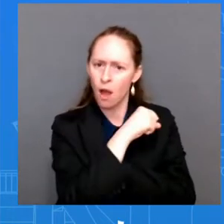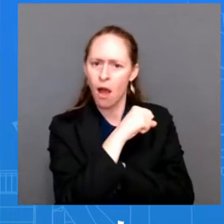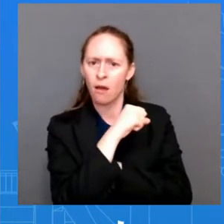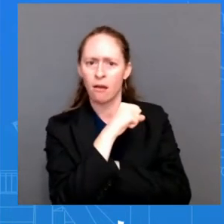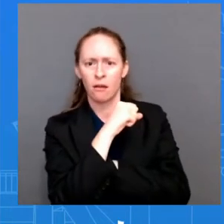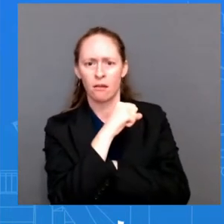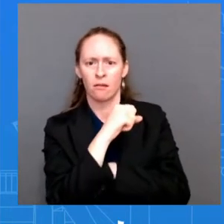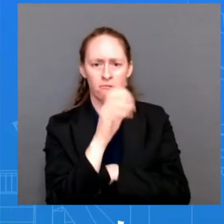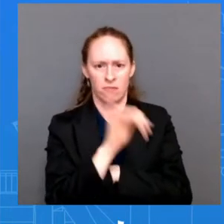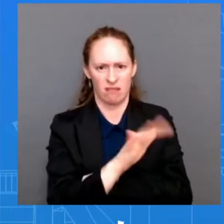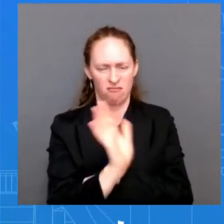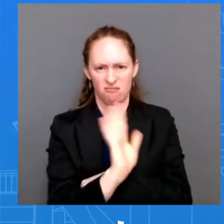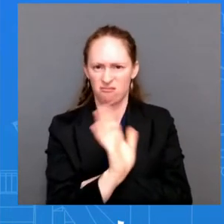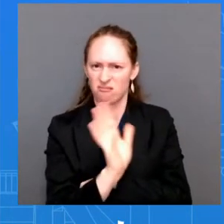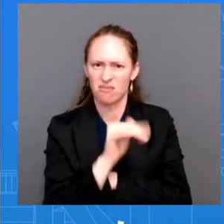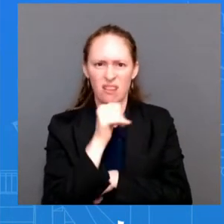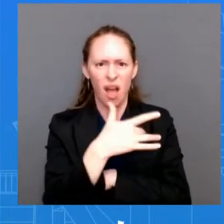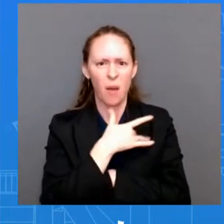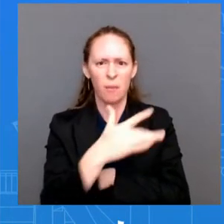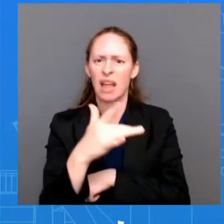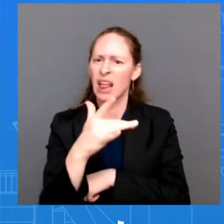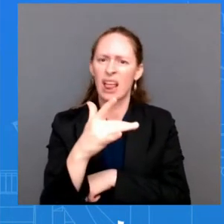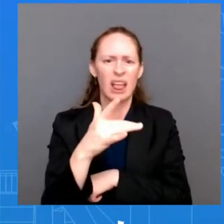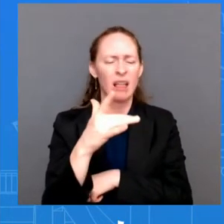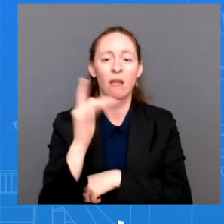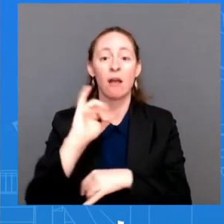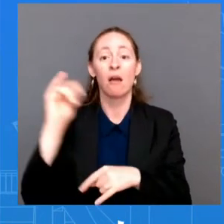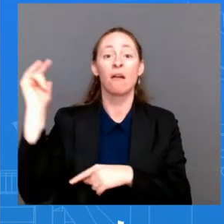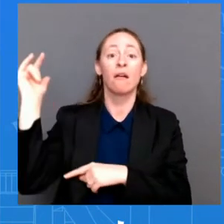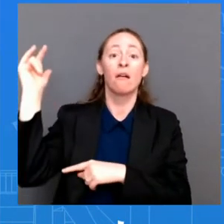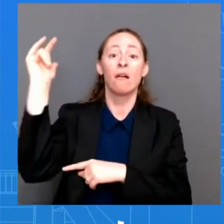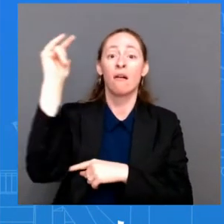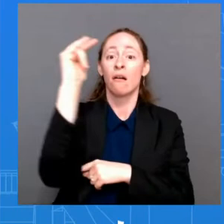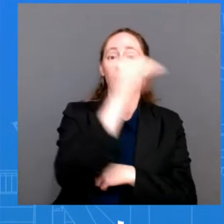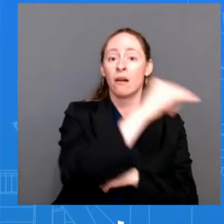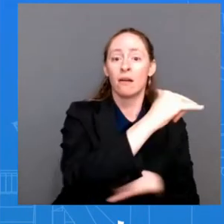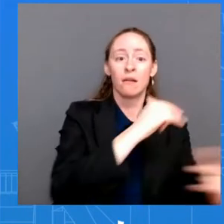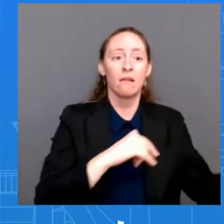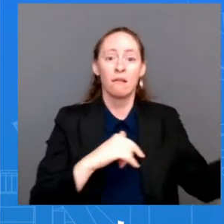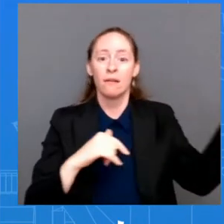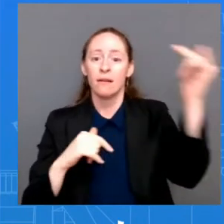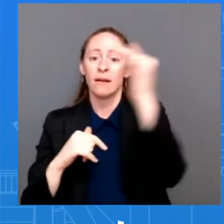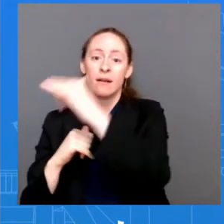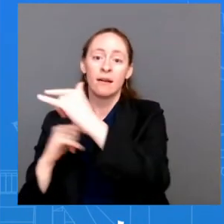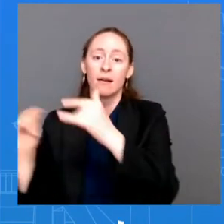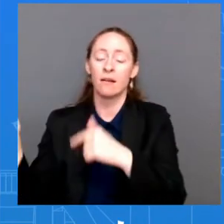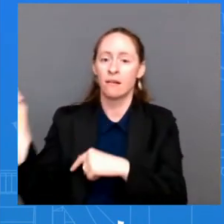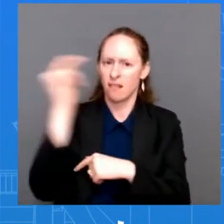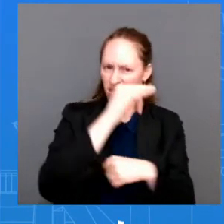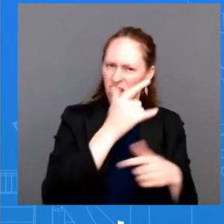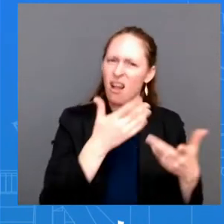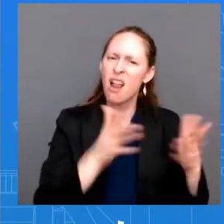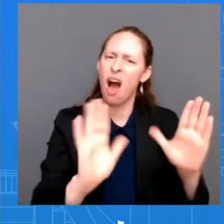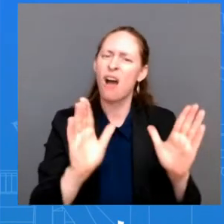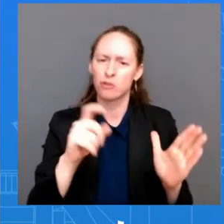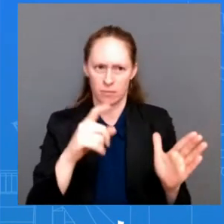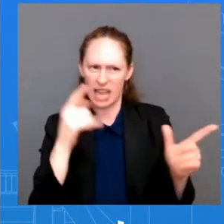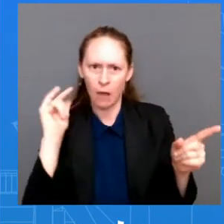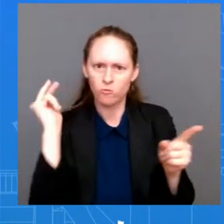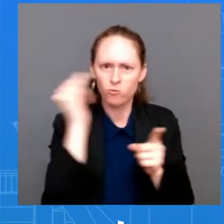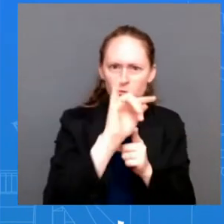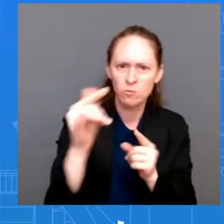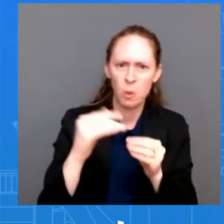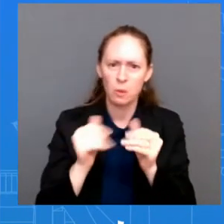entry into Taiwan's air defense identification zone, ADIS, I think you all know that acronym, air or naval activities that